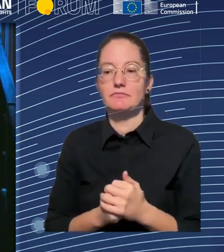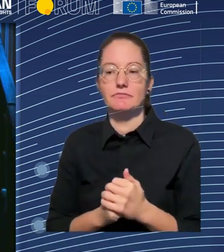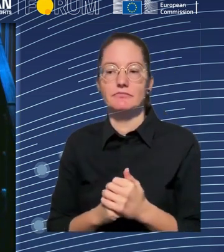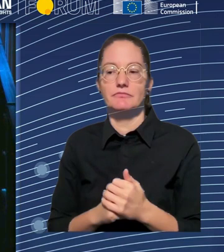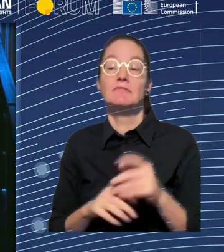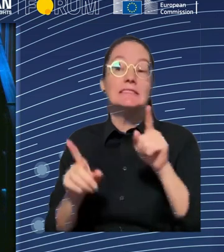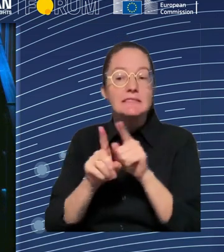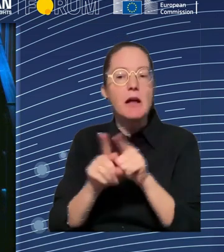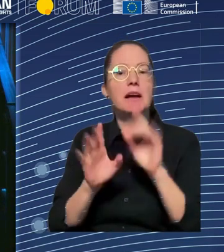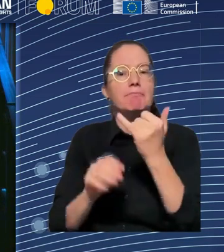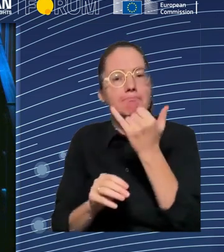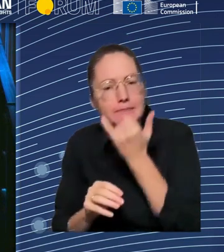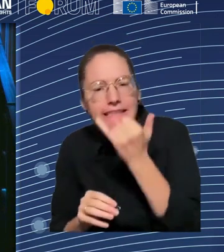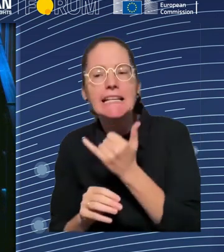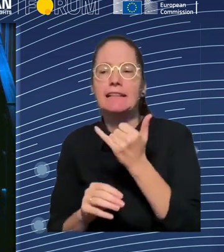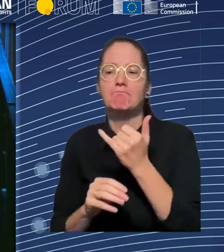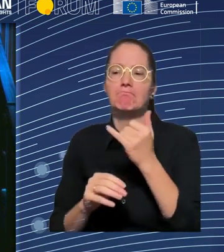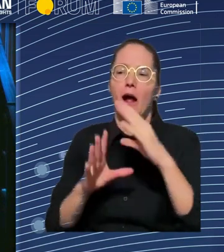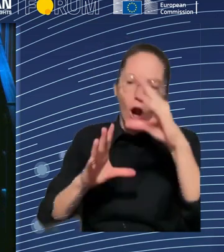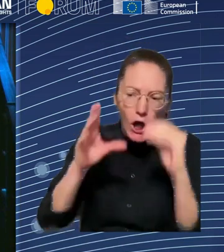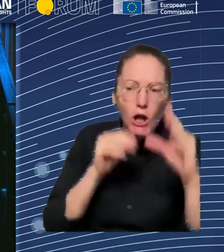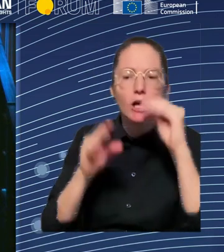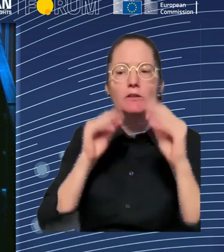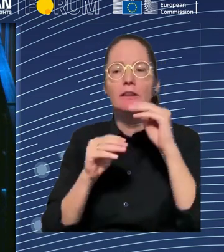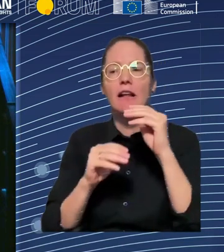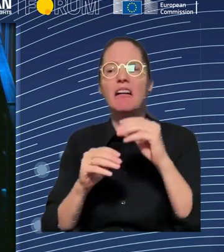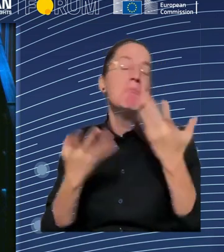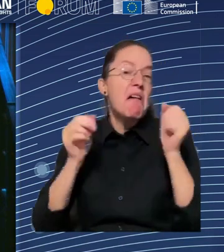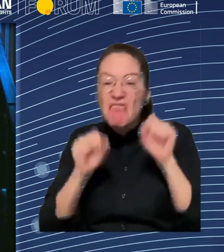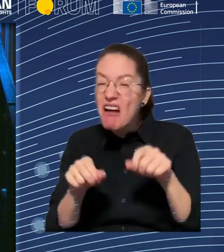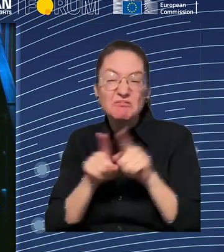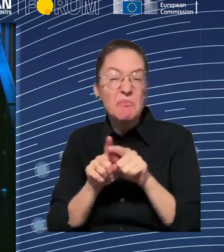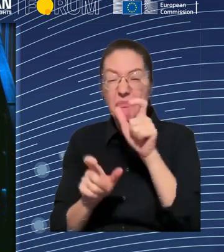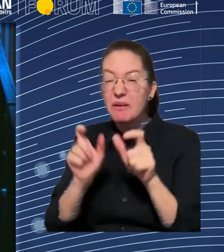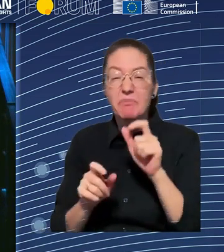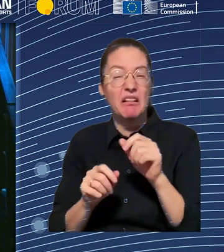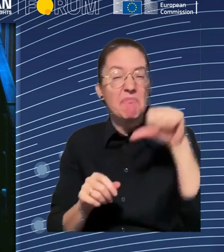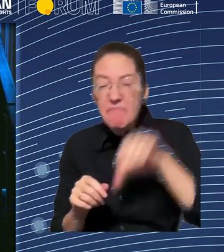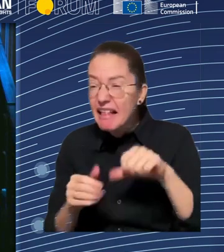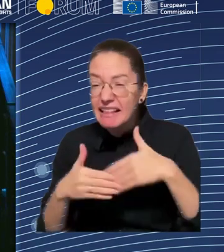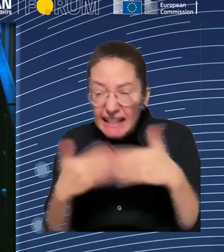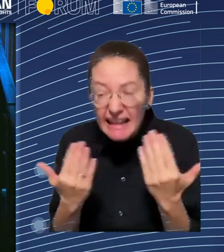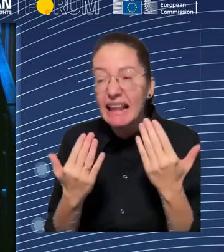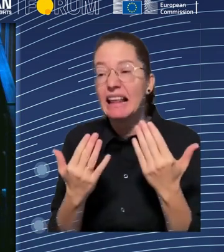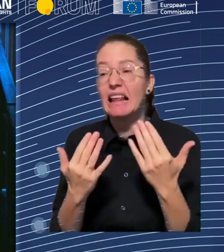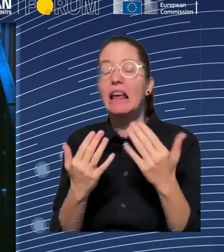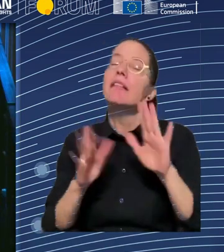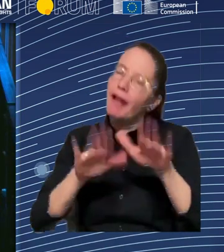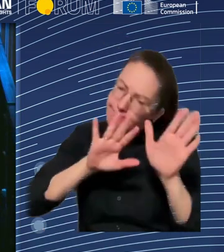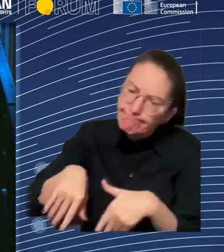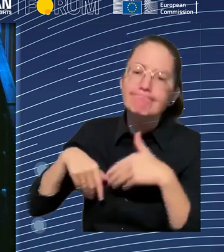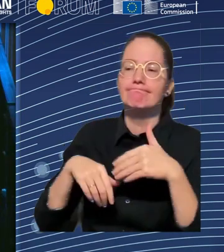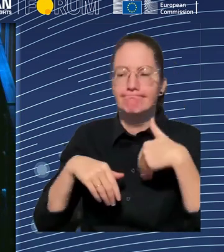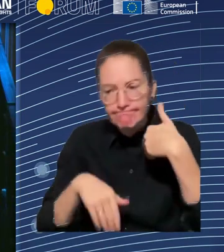AI, which shows an interesting positive correlation between AI implementation and social dialogue, where AI implementation becomes more